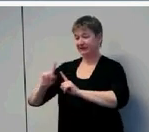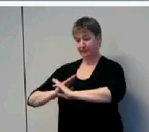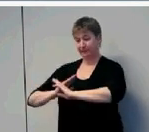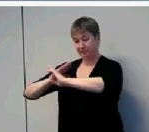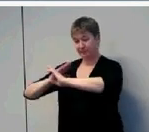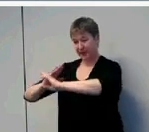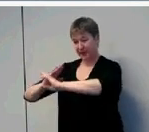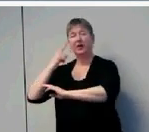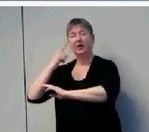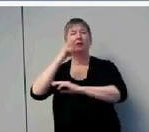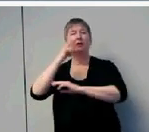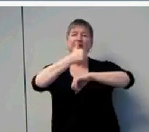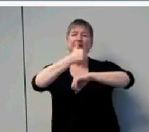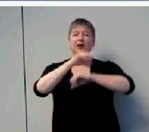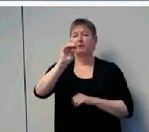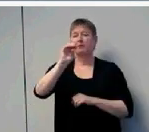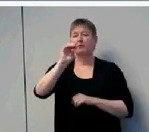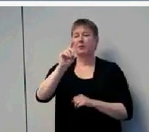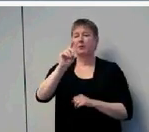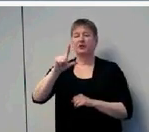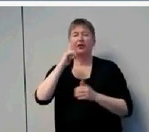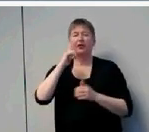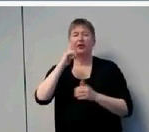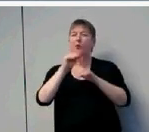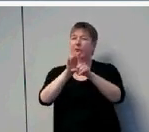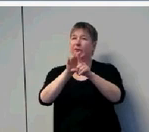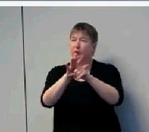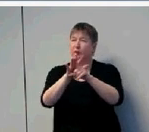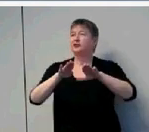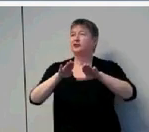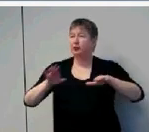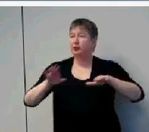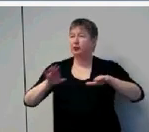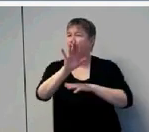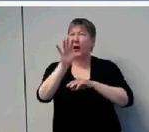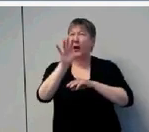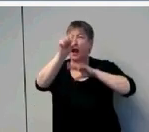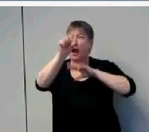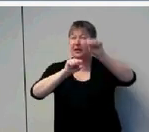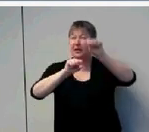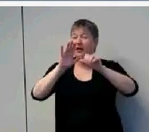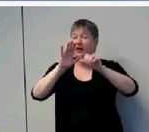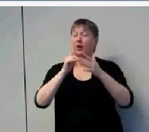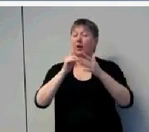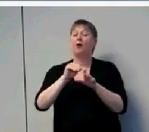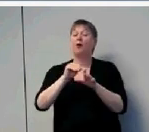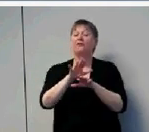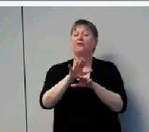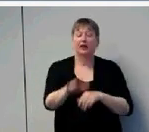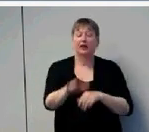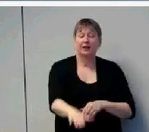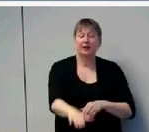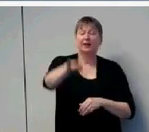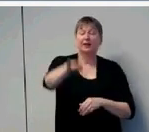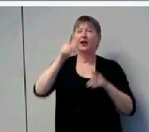children's access and thus their language outcomes over time. Now, I'm sure you know that a number of